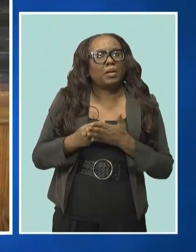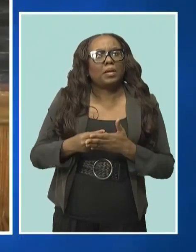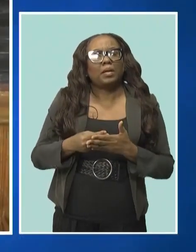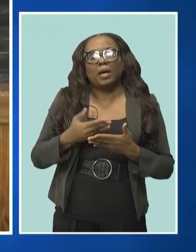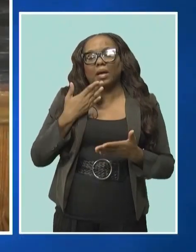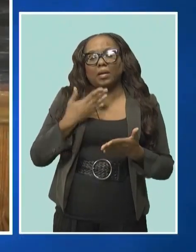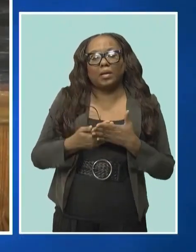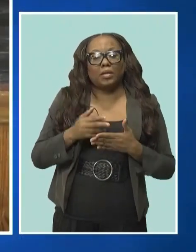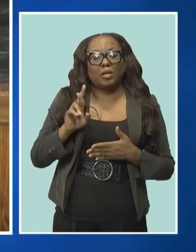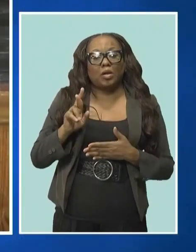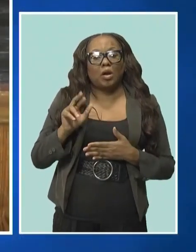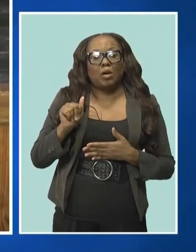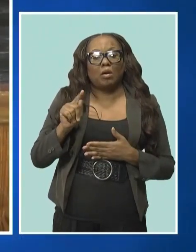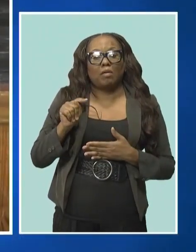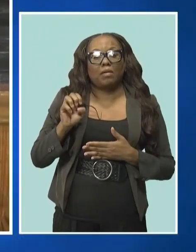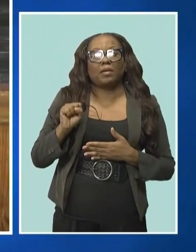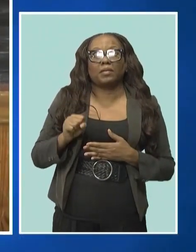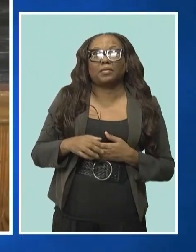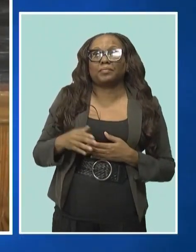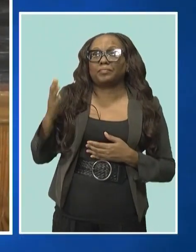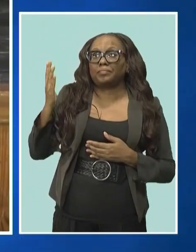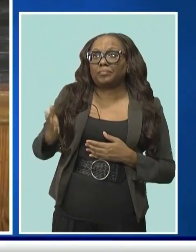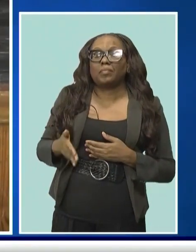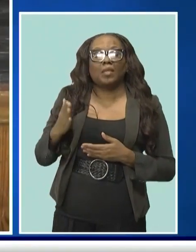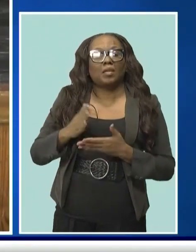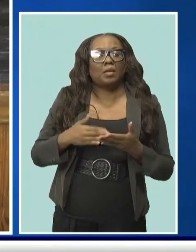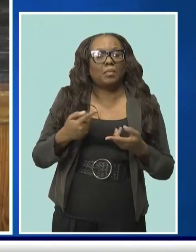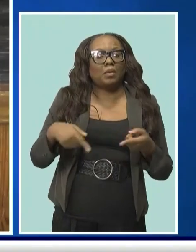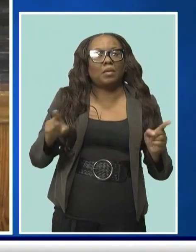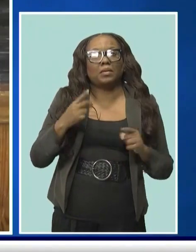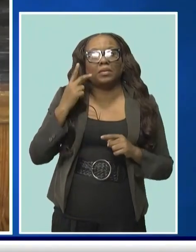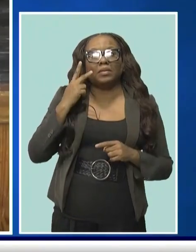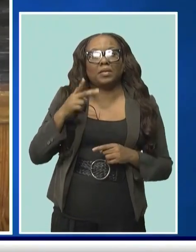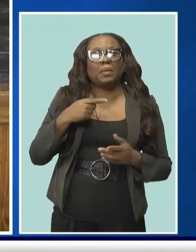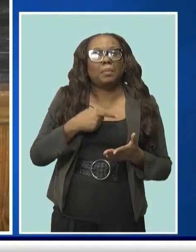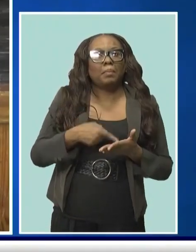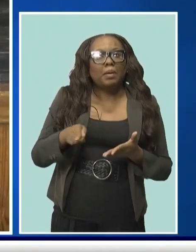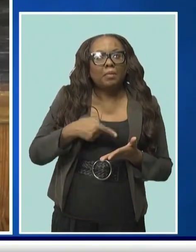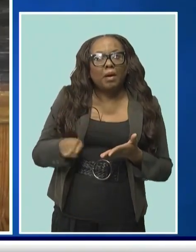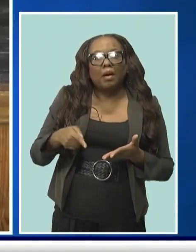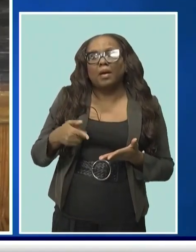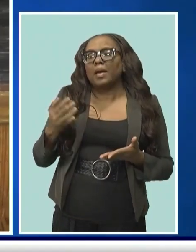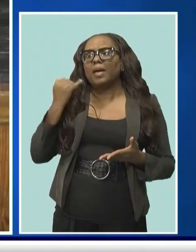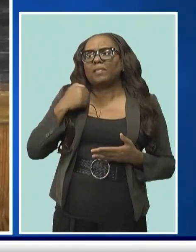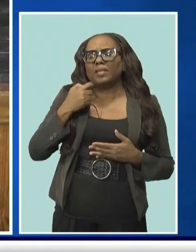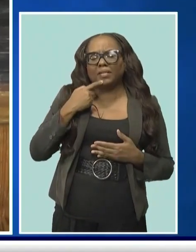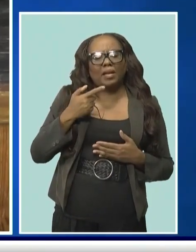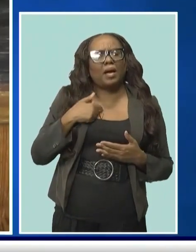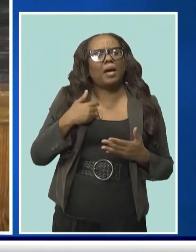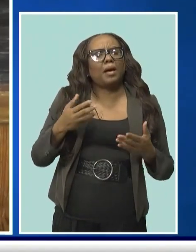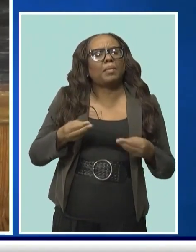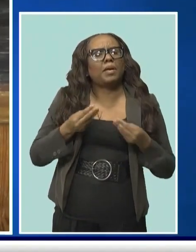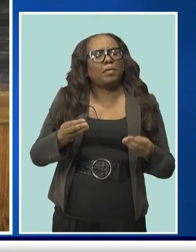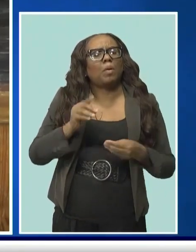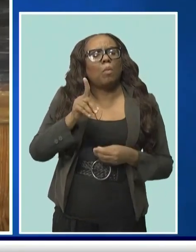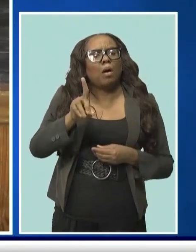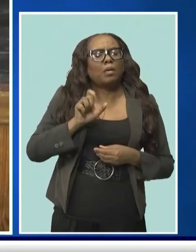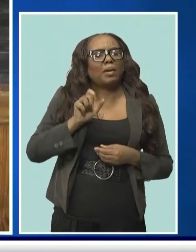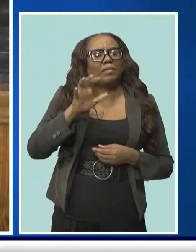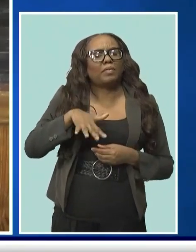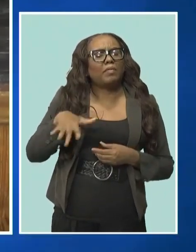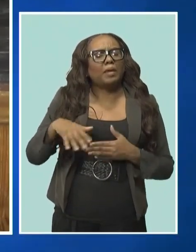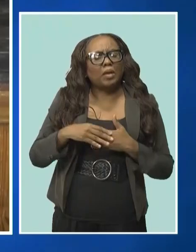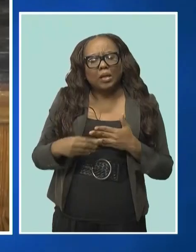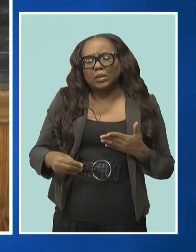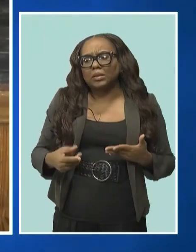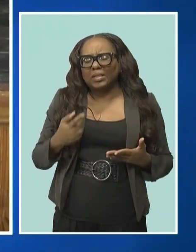of you may see on the flyers, monthly payment, $155. I will say to you, I'm going to give you $155. You're going to say to me,